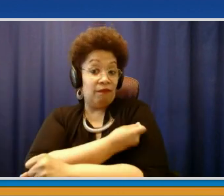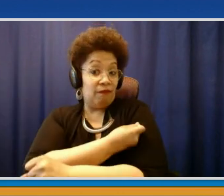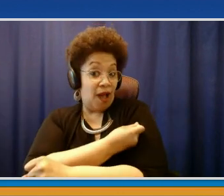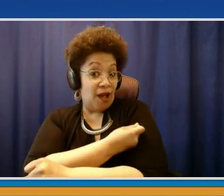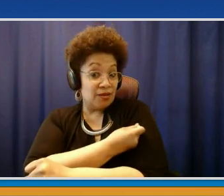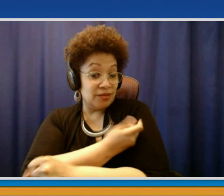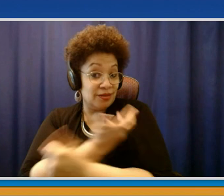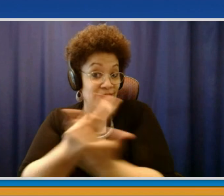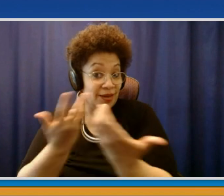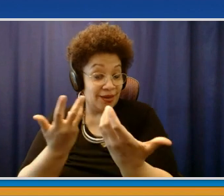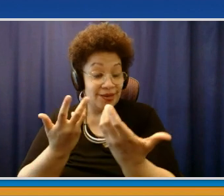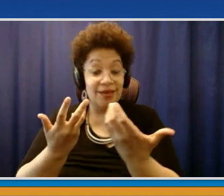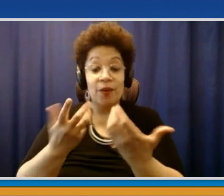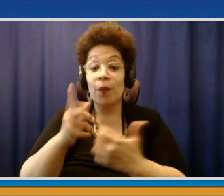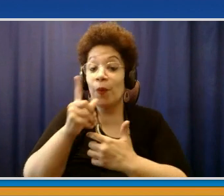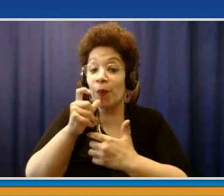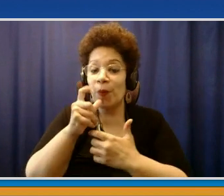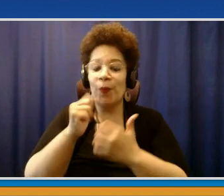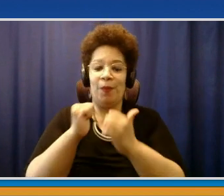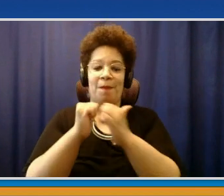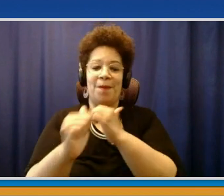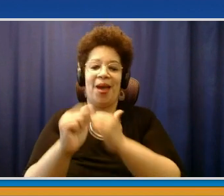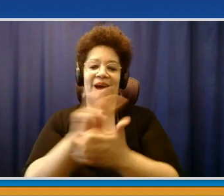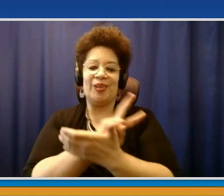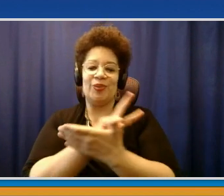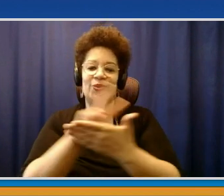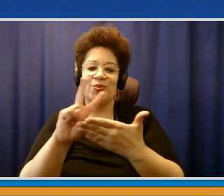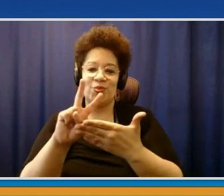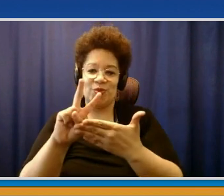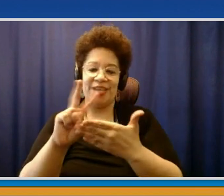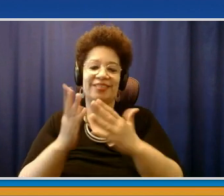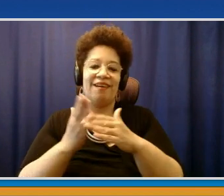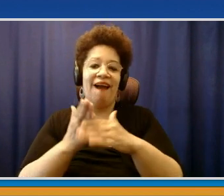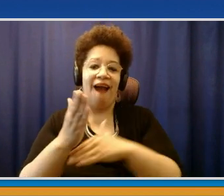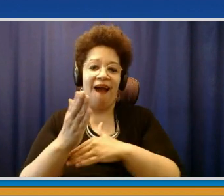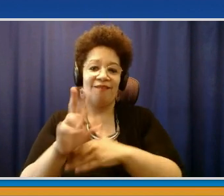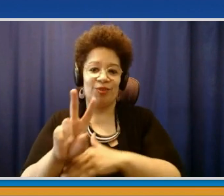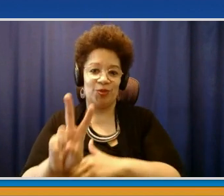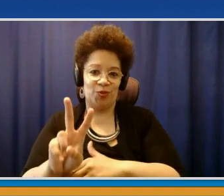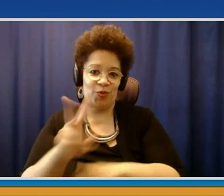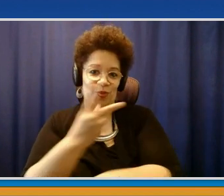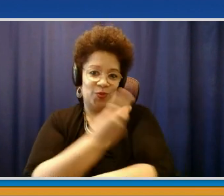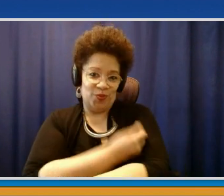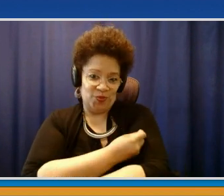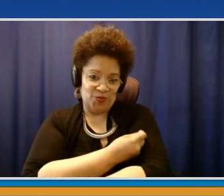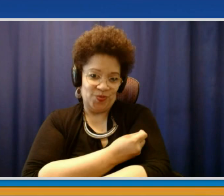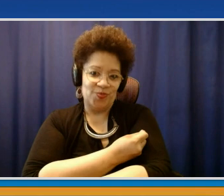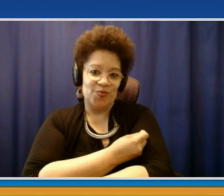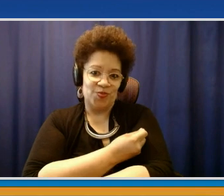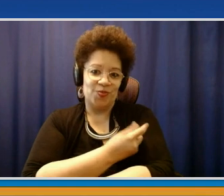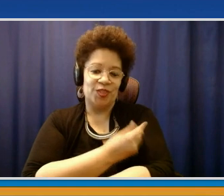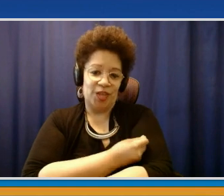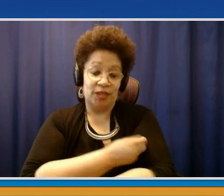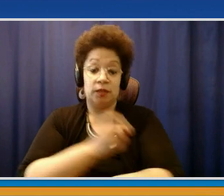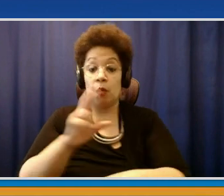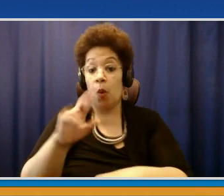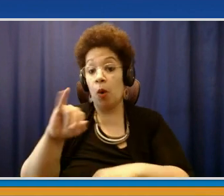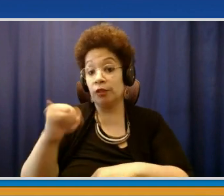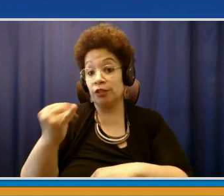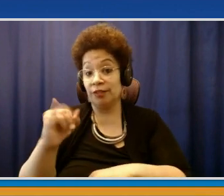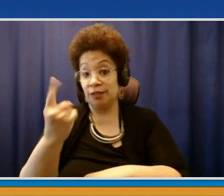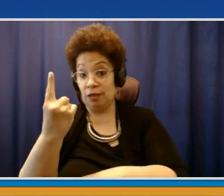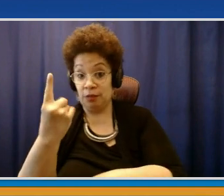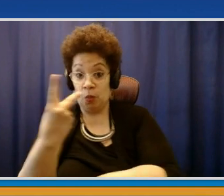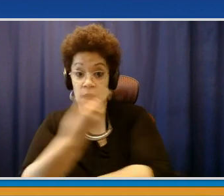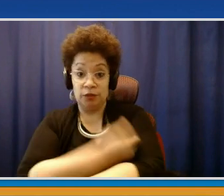those renewed anti-mask scenarios that have been happening that have been announced recently that start on Wednesday. So